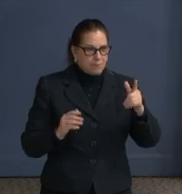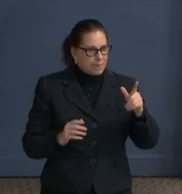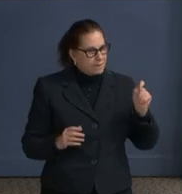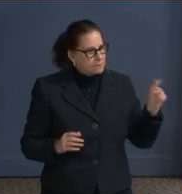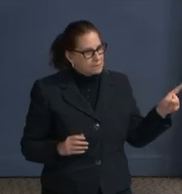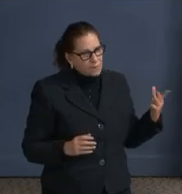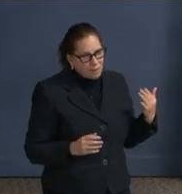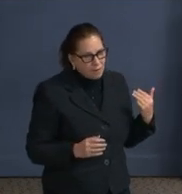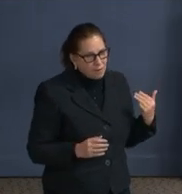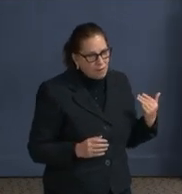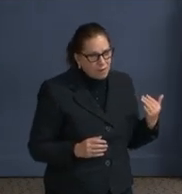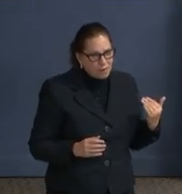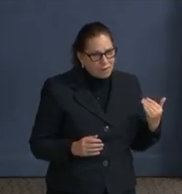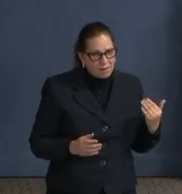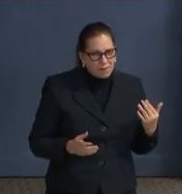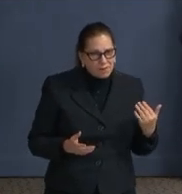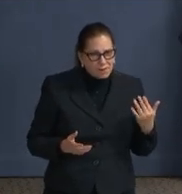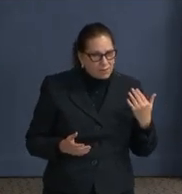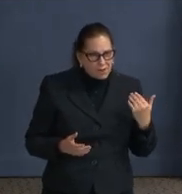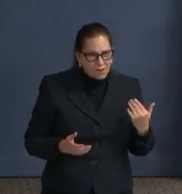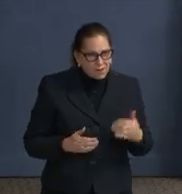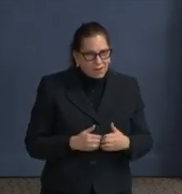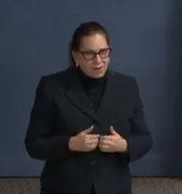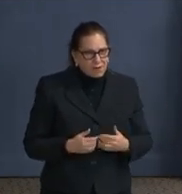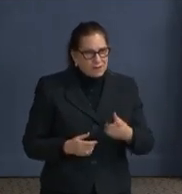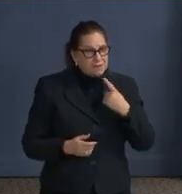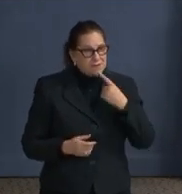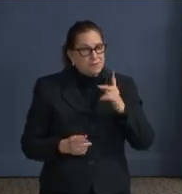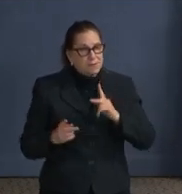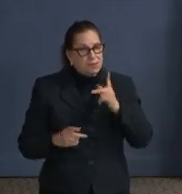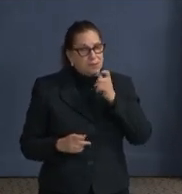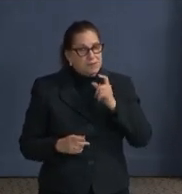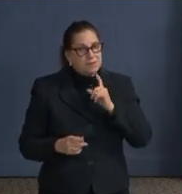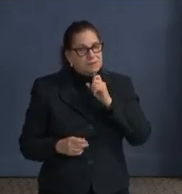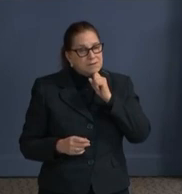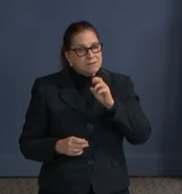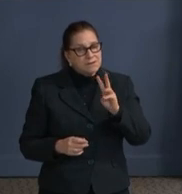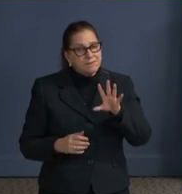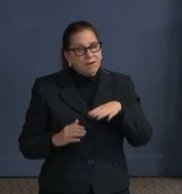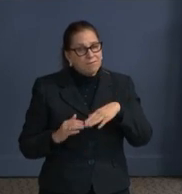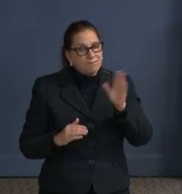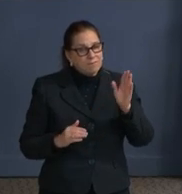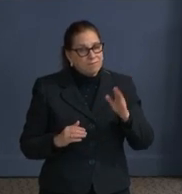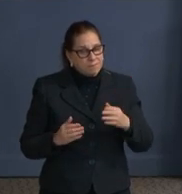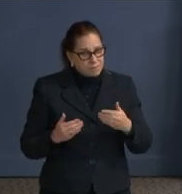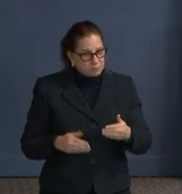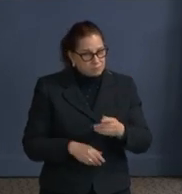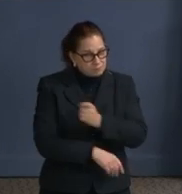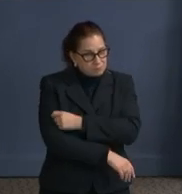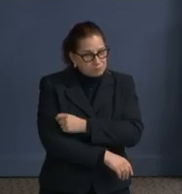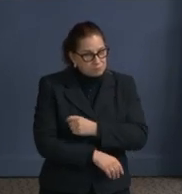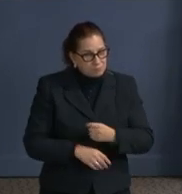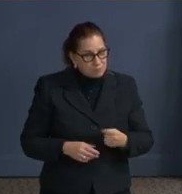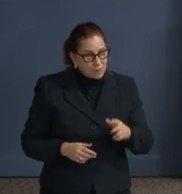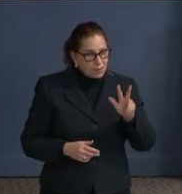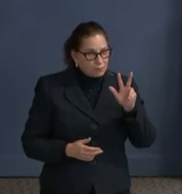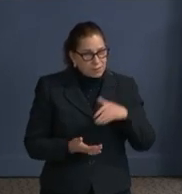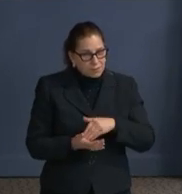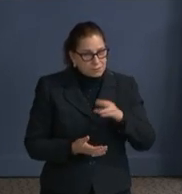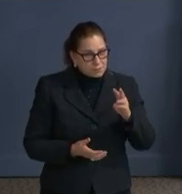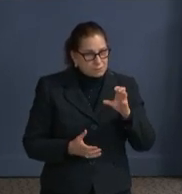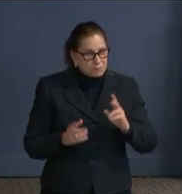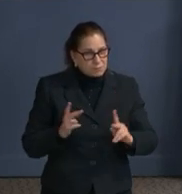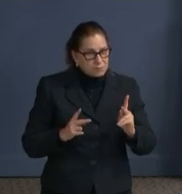and we, you know, we look at just people over 65 who have received their first dose, we see 3,600 people in ward three